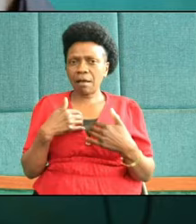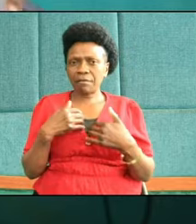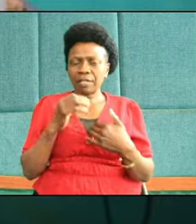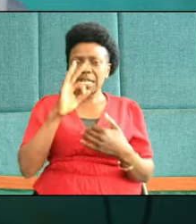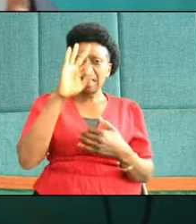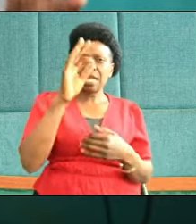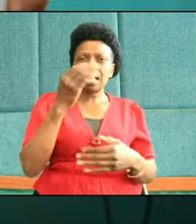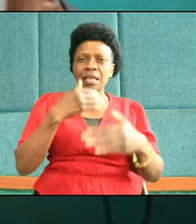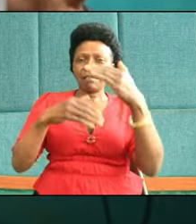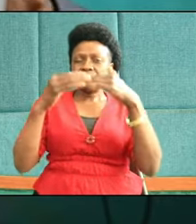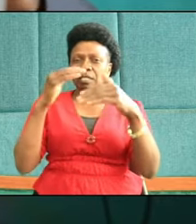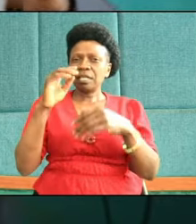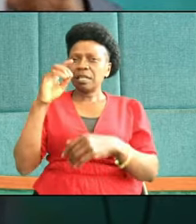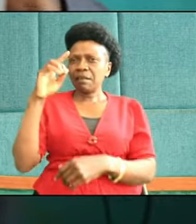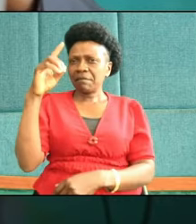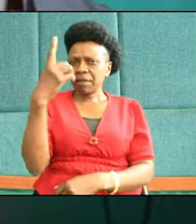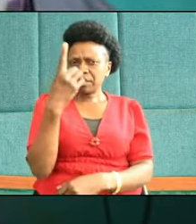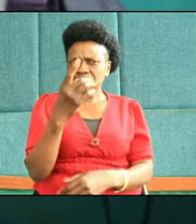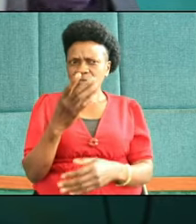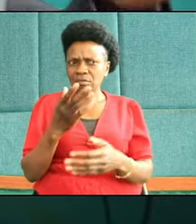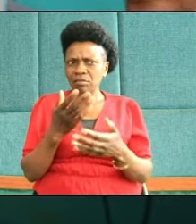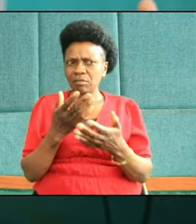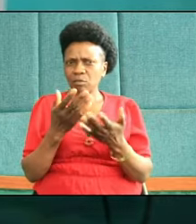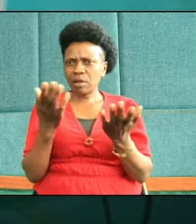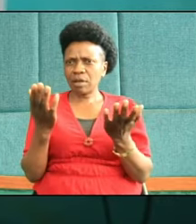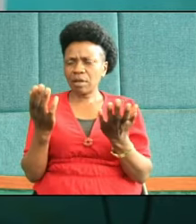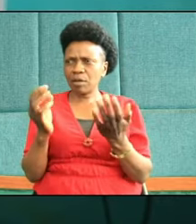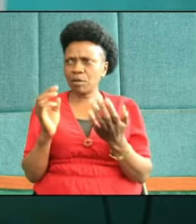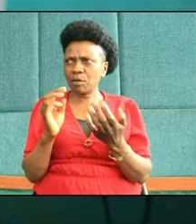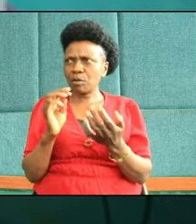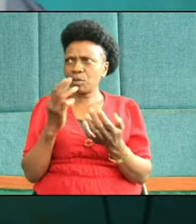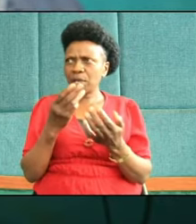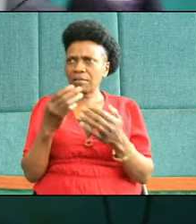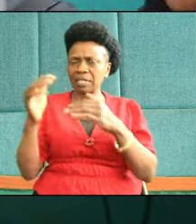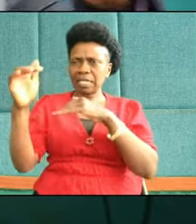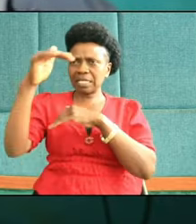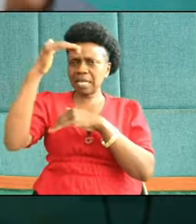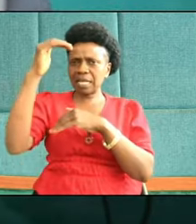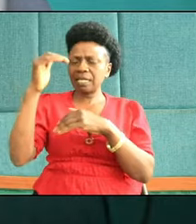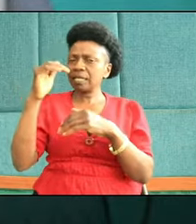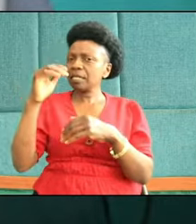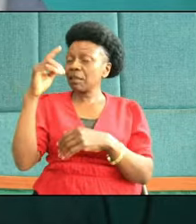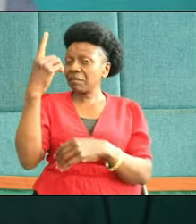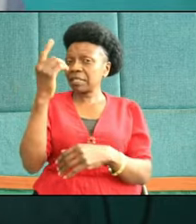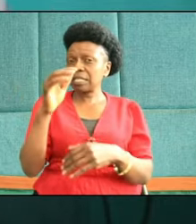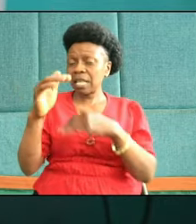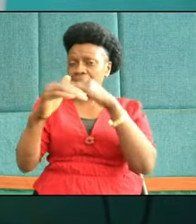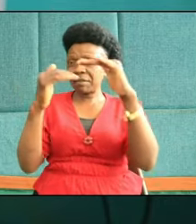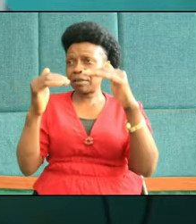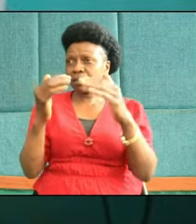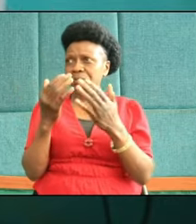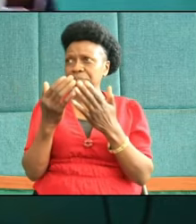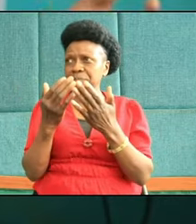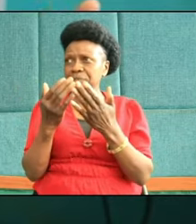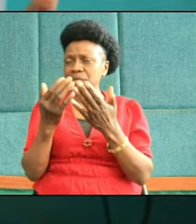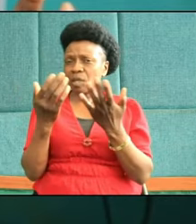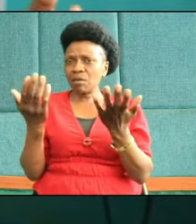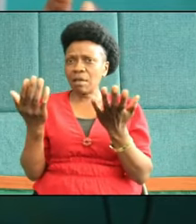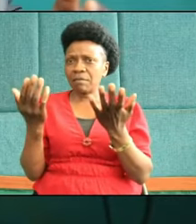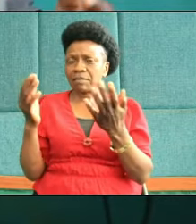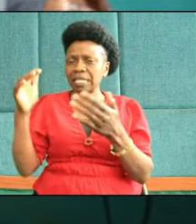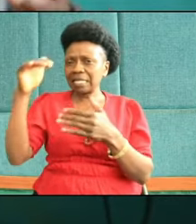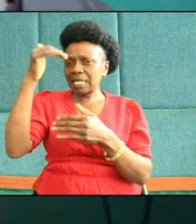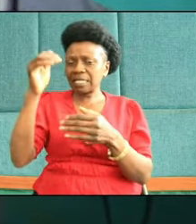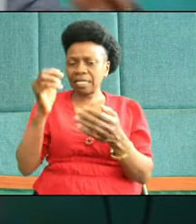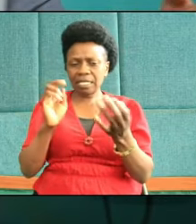firmament, I mean, where we have these beds flying, this is the first heaven. Now, there is the second heaven